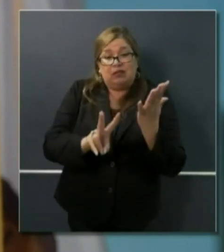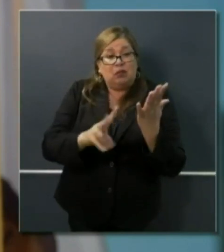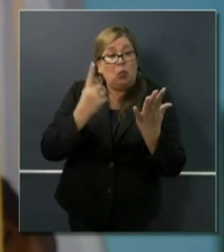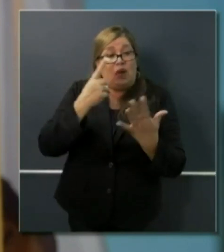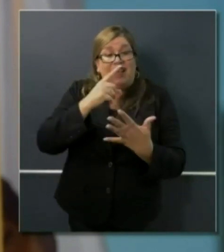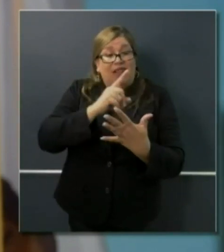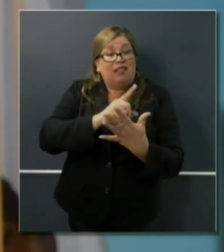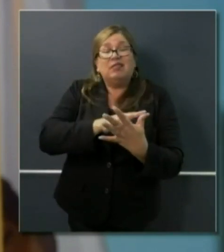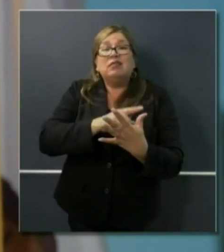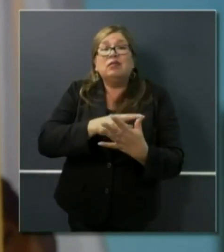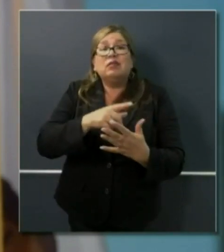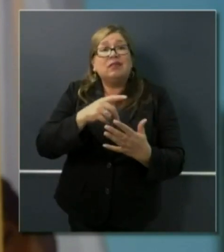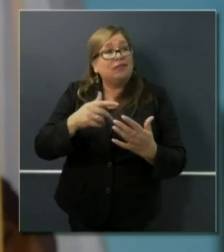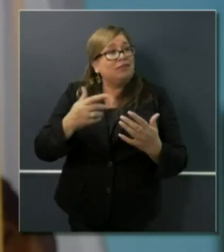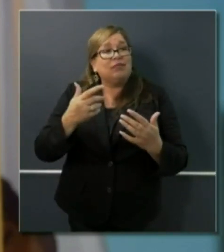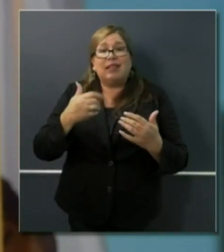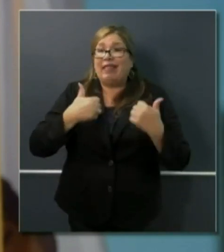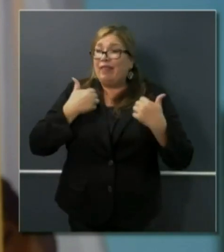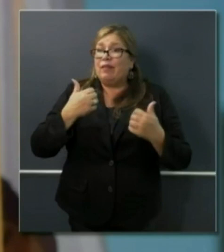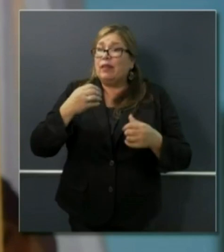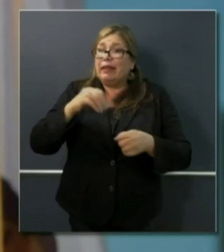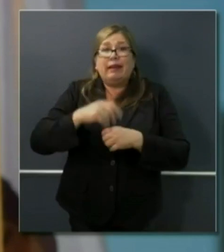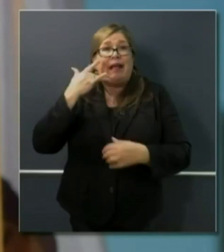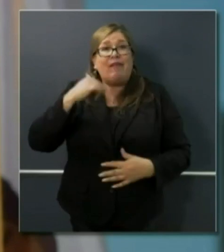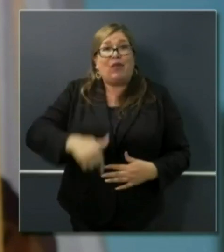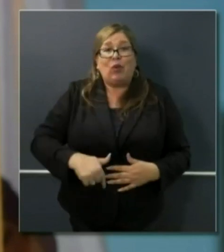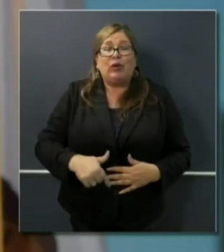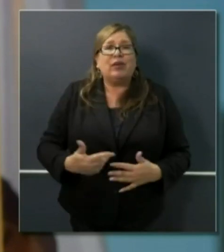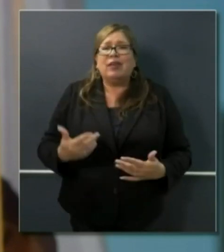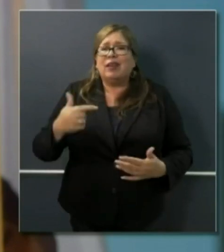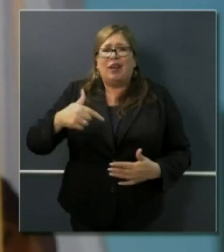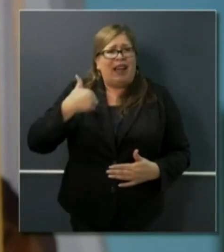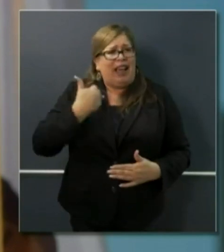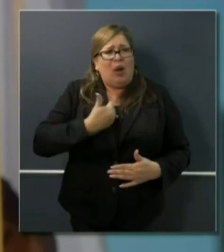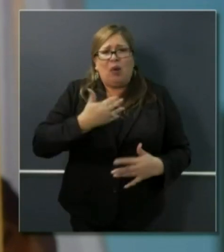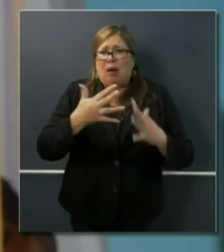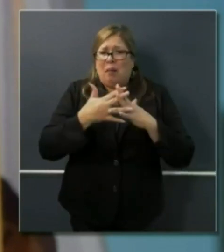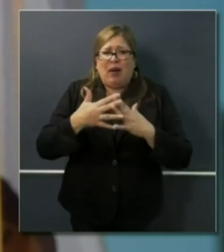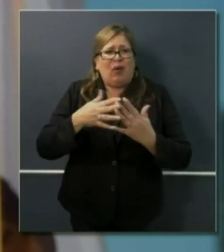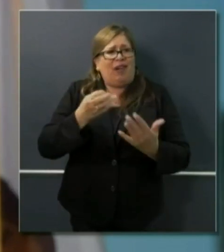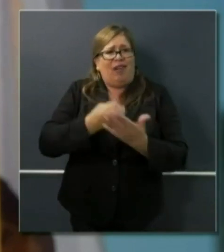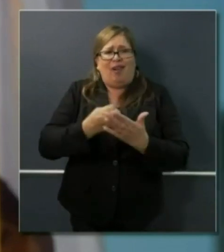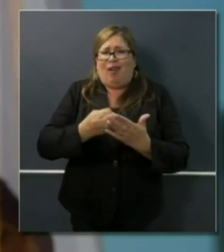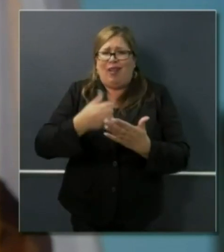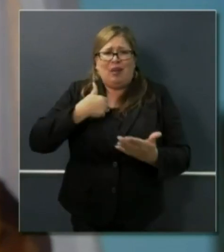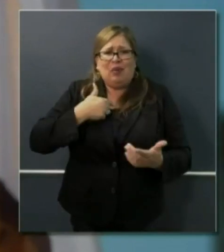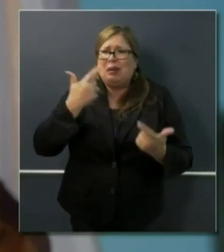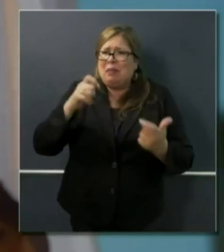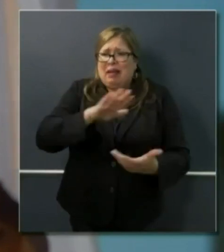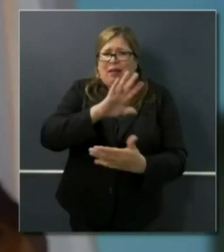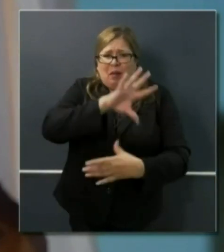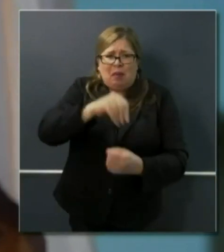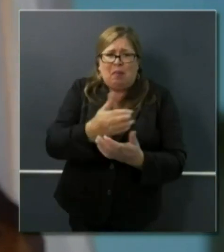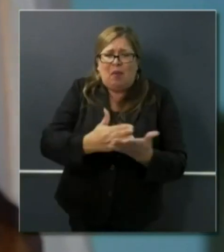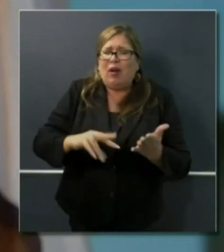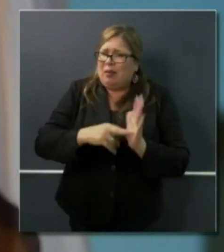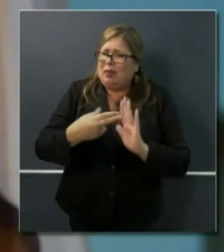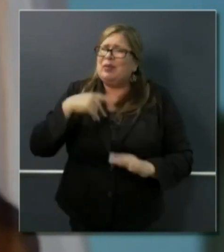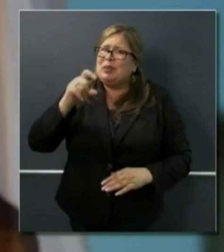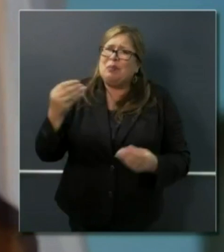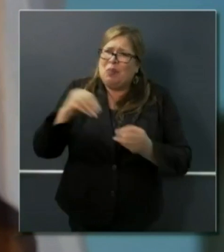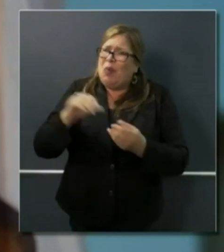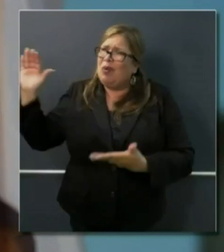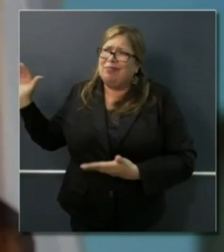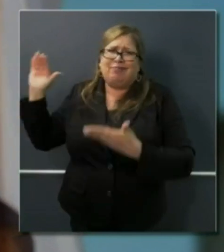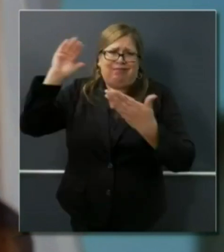reside in the state of California, 11, 12 percent America's economy. We want to see those numbers improve. Here's a